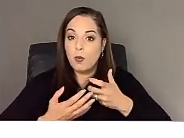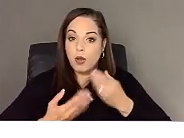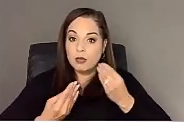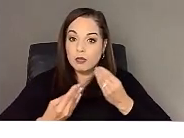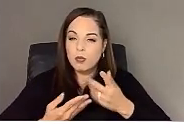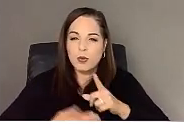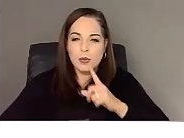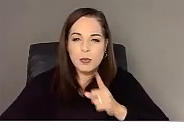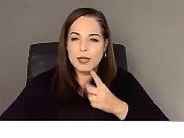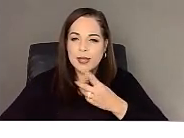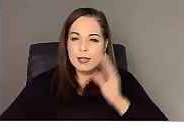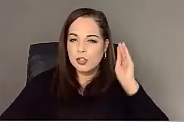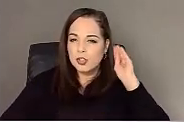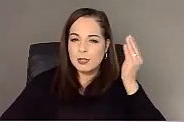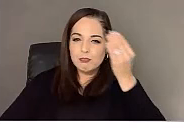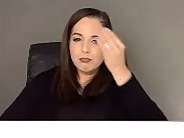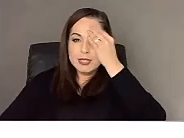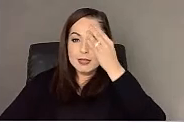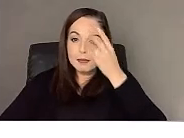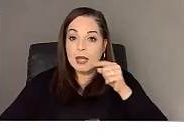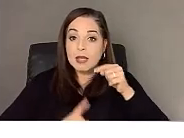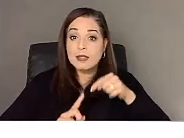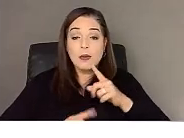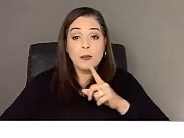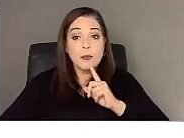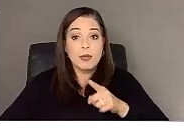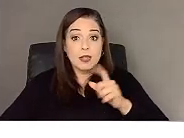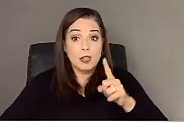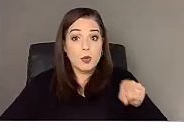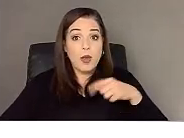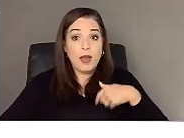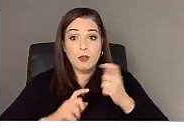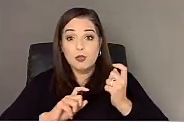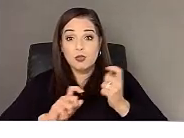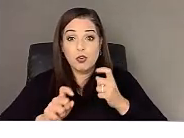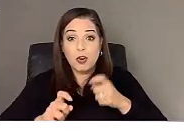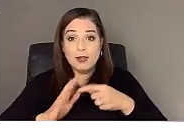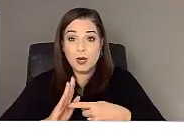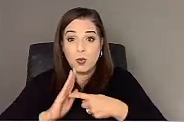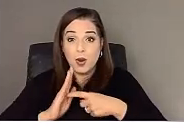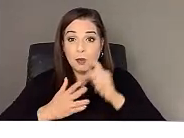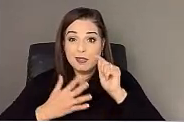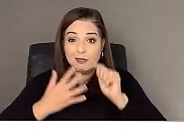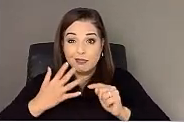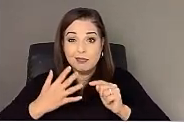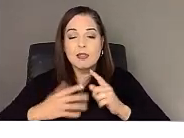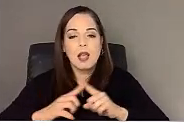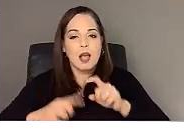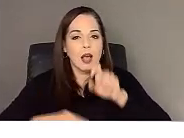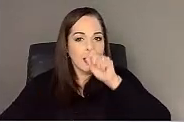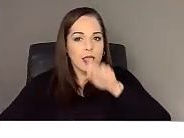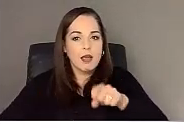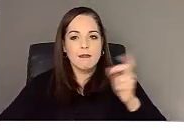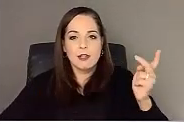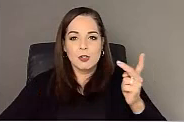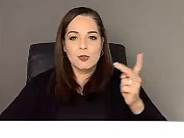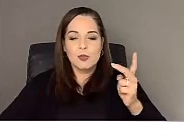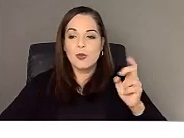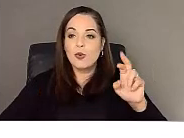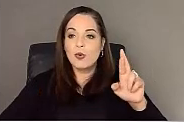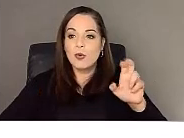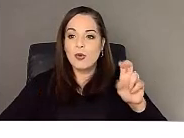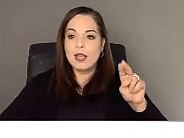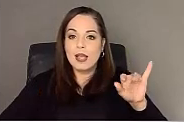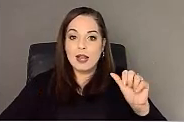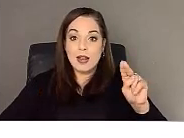brings me to mind with that is that even though you do have those current requirements, I love the fact that you and Rena were curious. You were curious